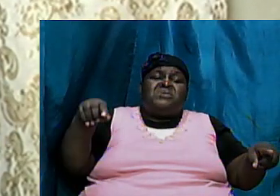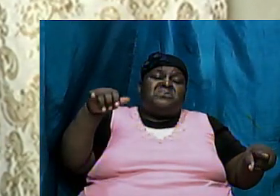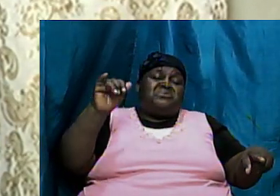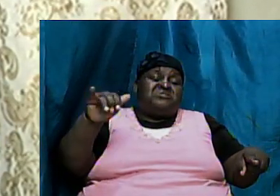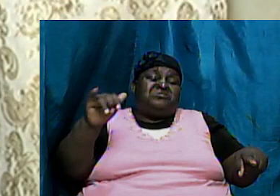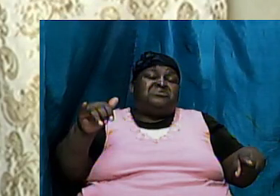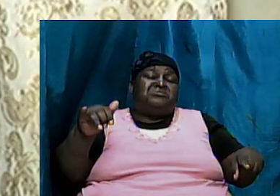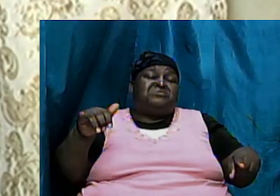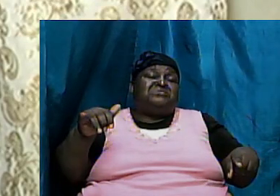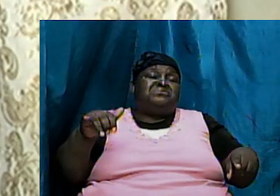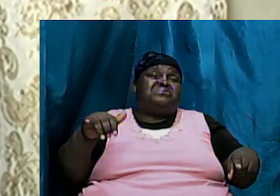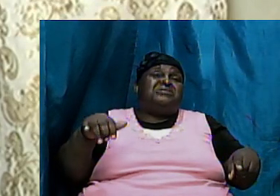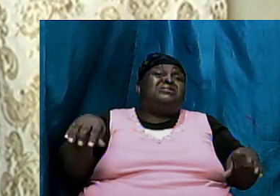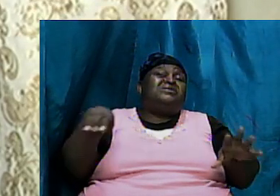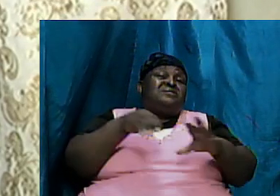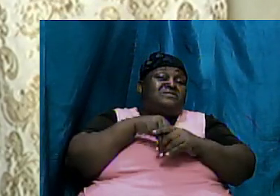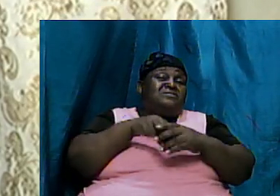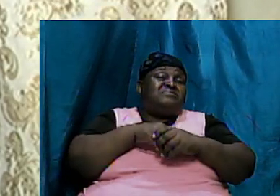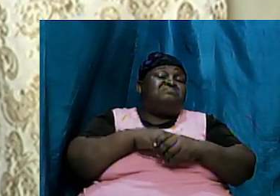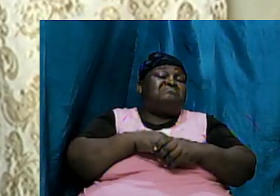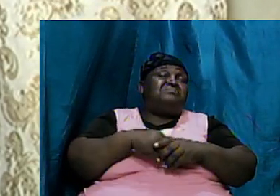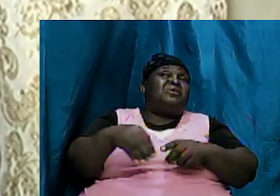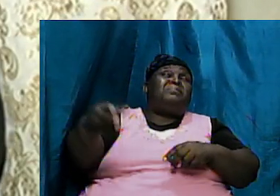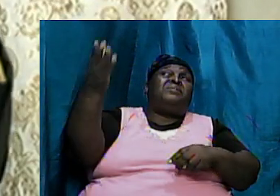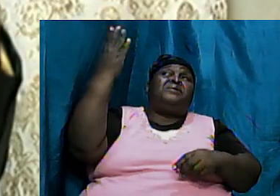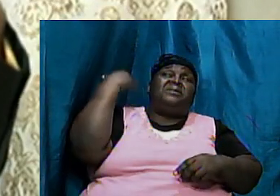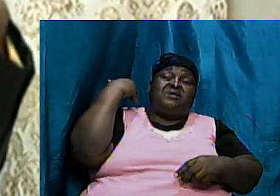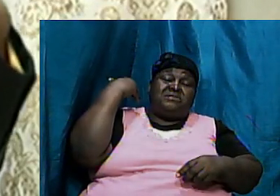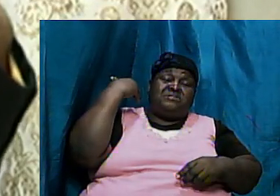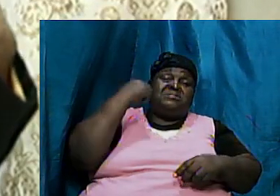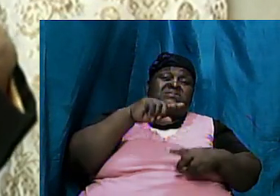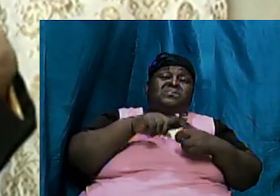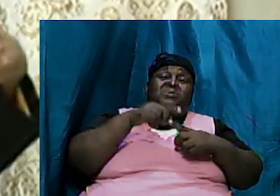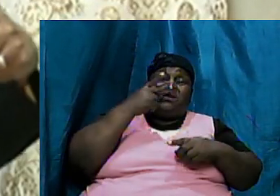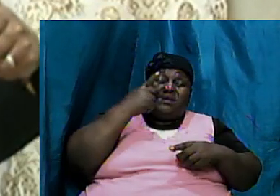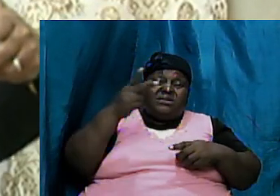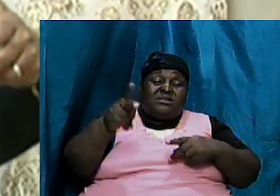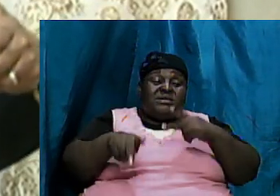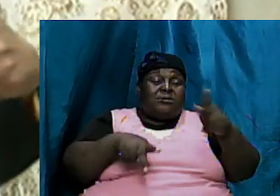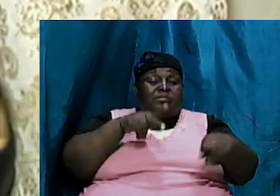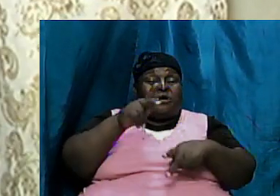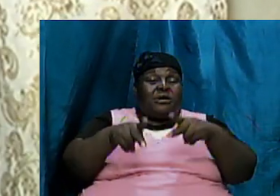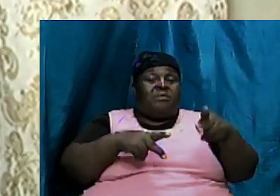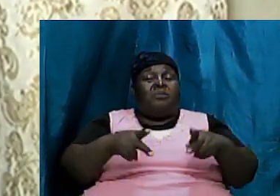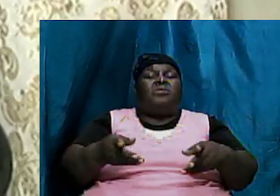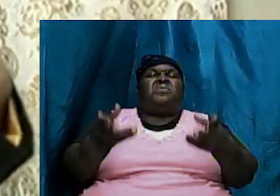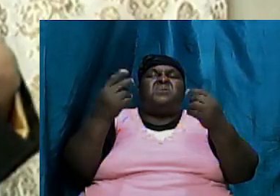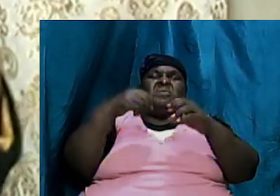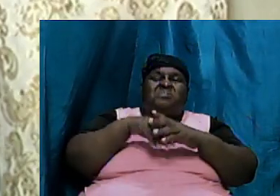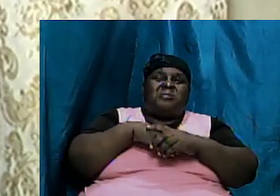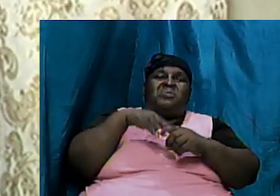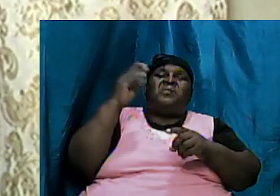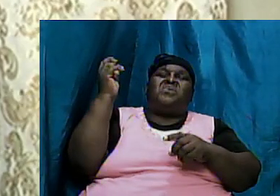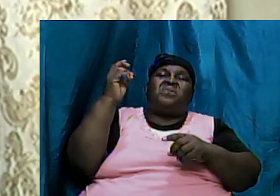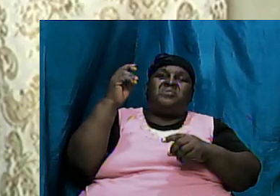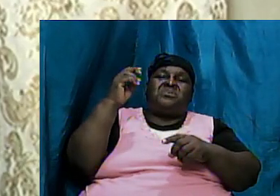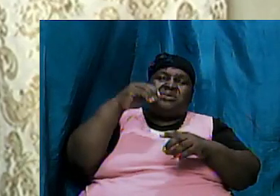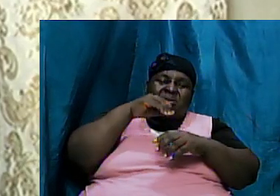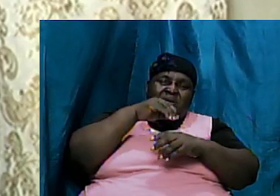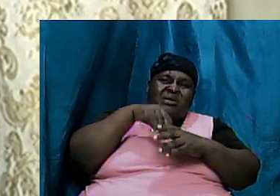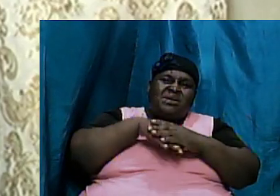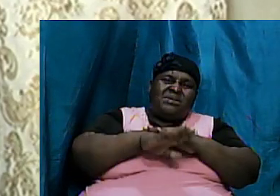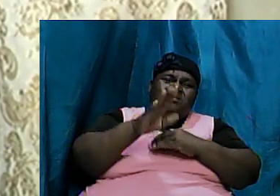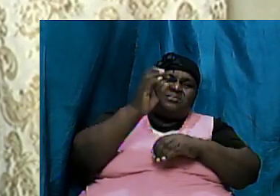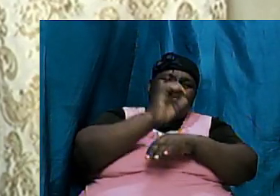link to their past so that when we see folks coming out and into the church